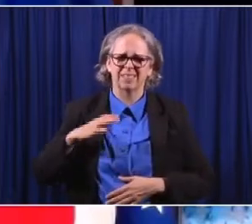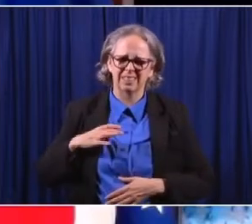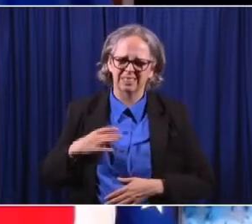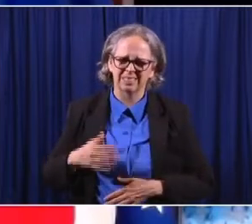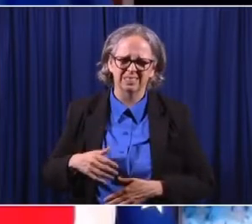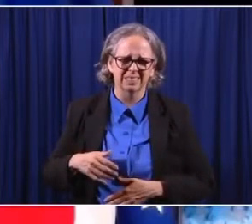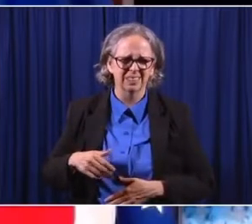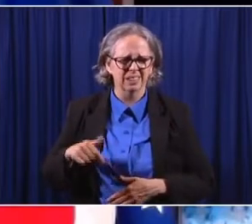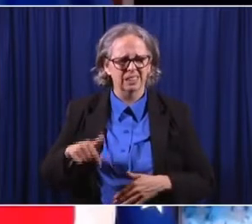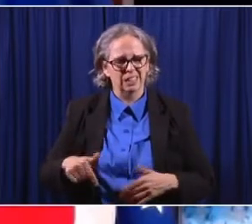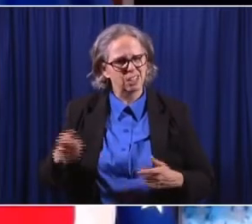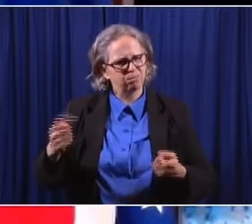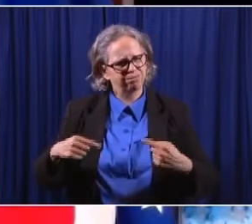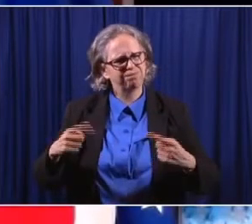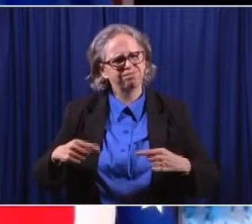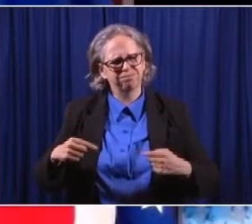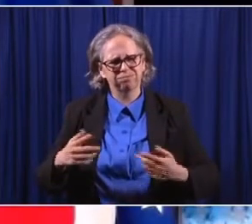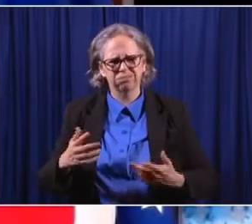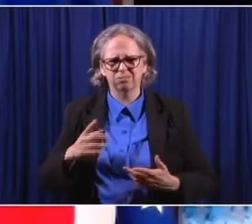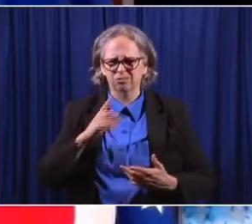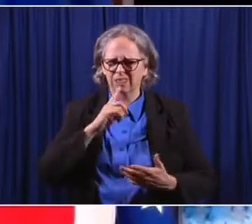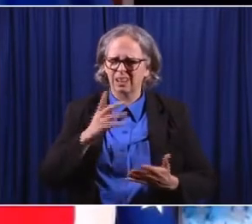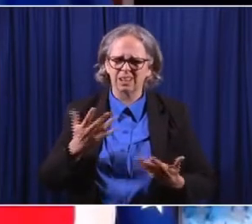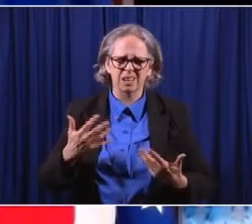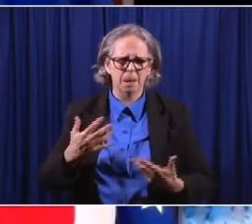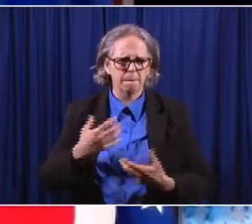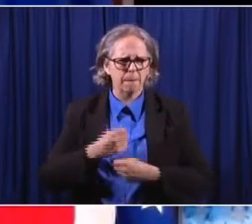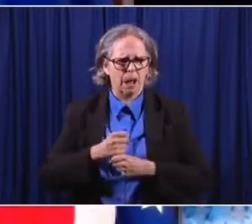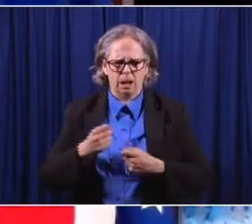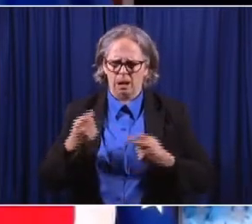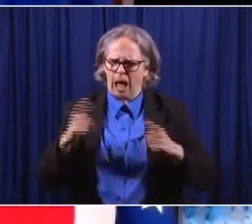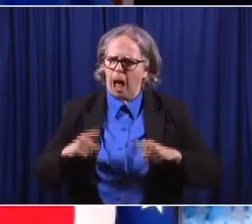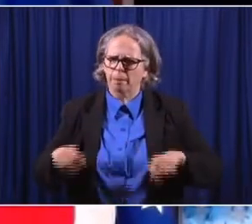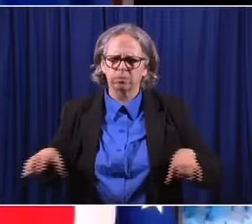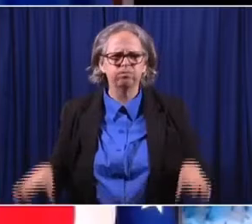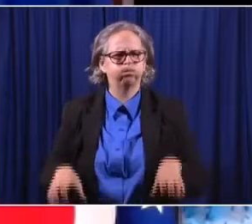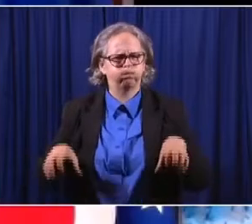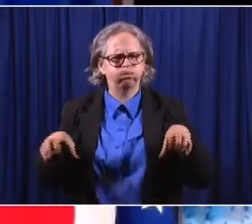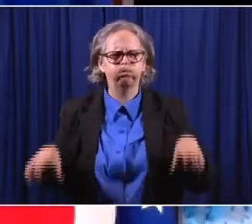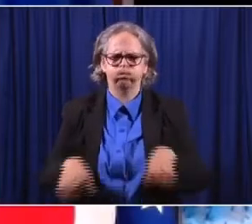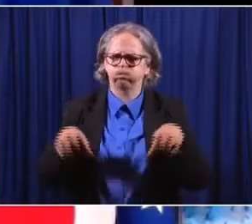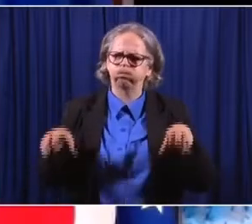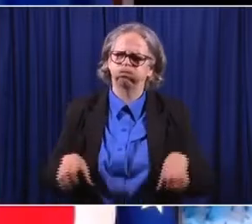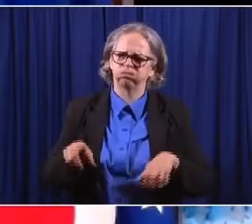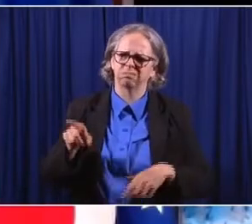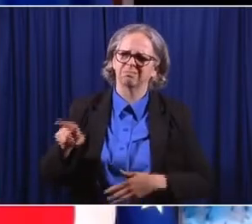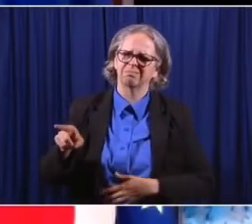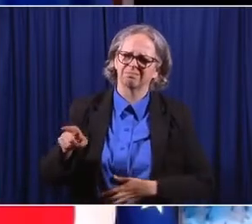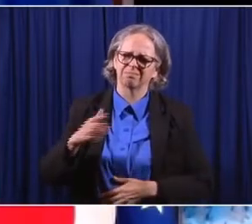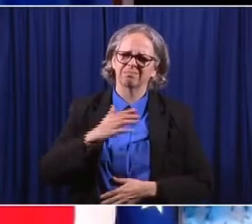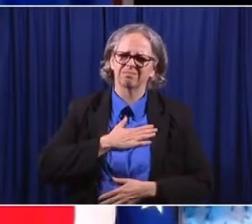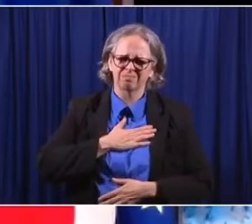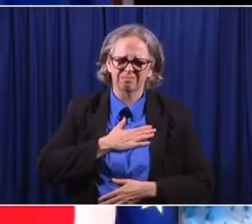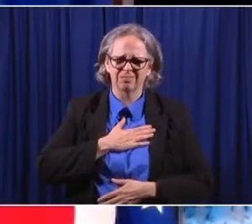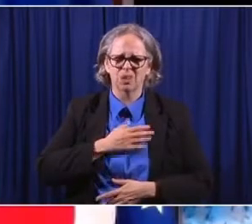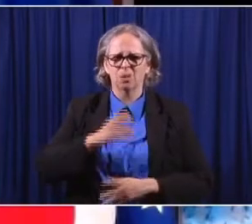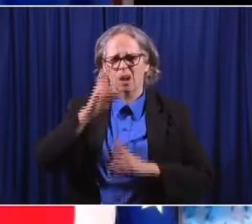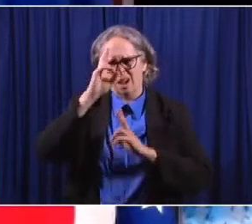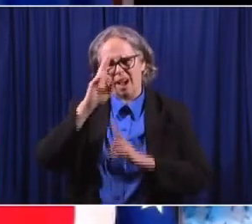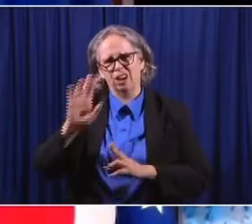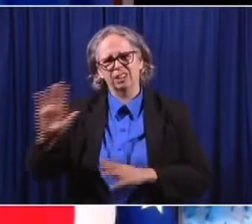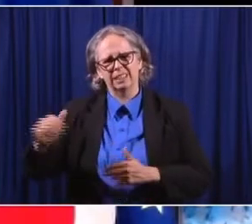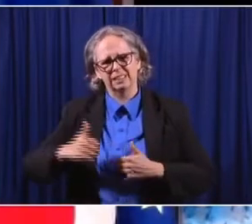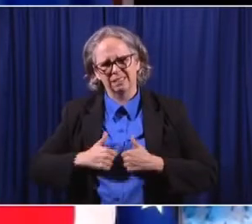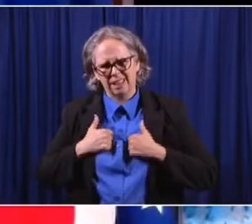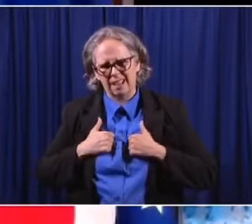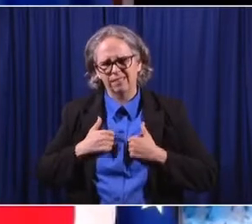things done not only for all Ohioans but for Northeast Ohio and we want to honor his life and service. So thank